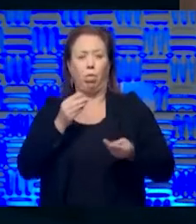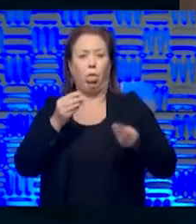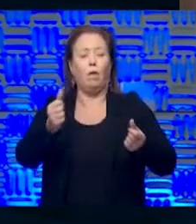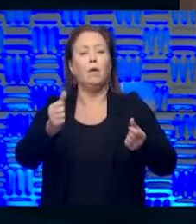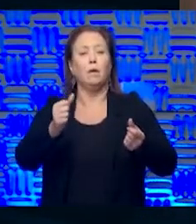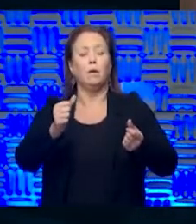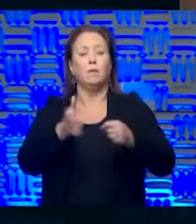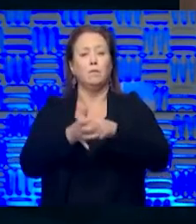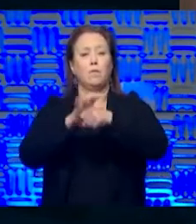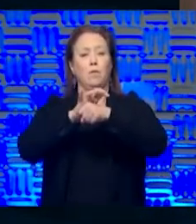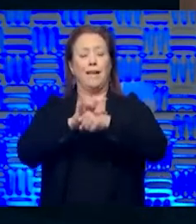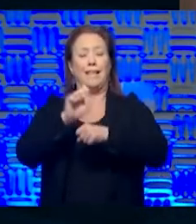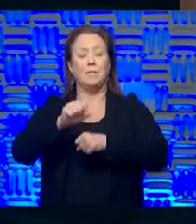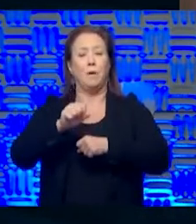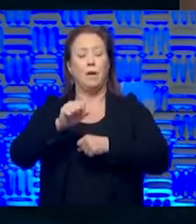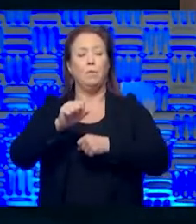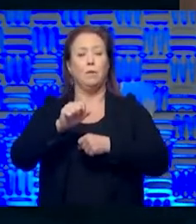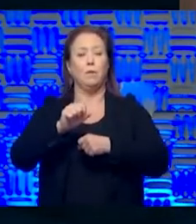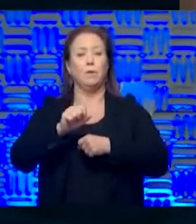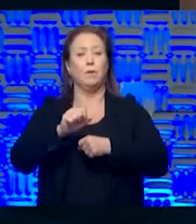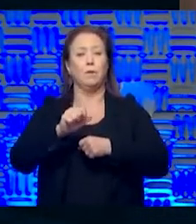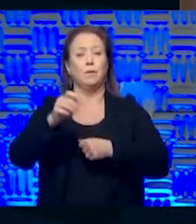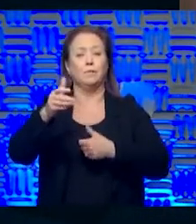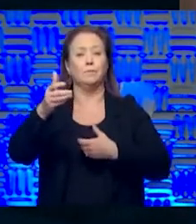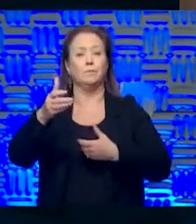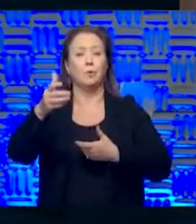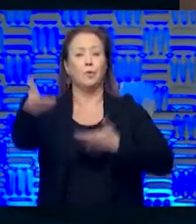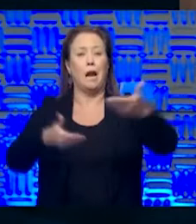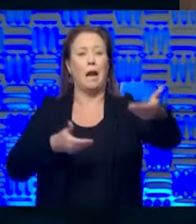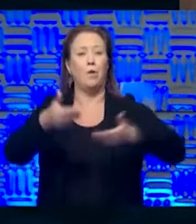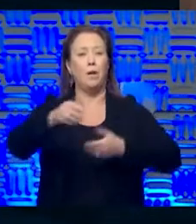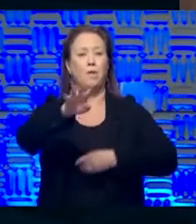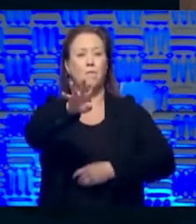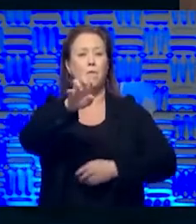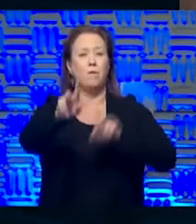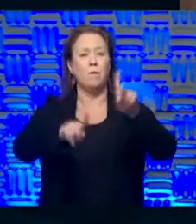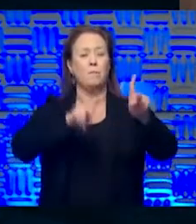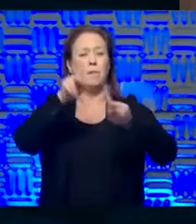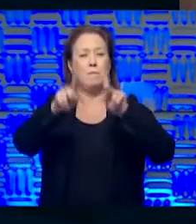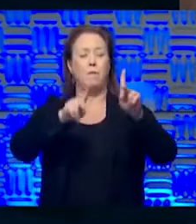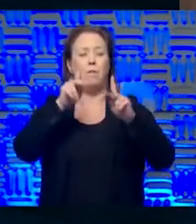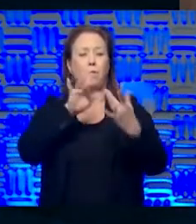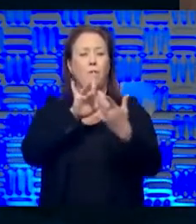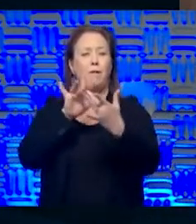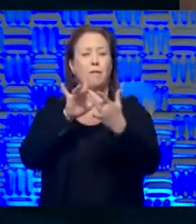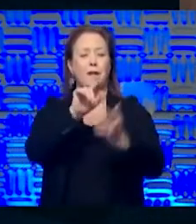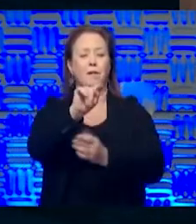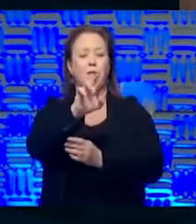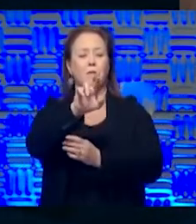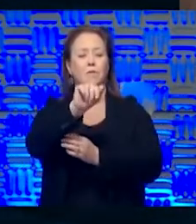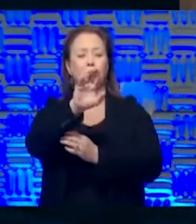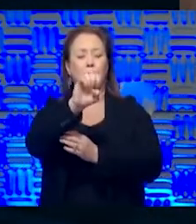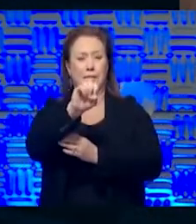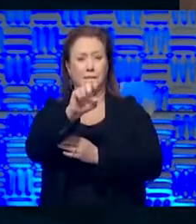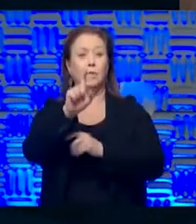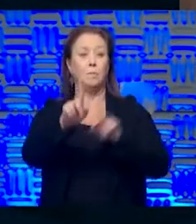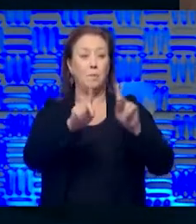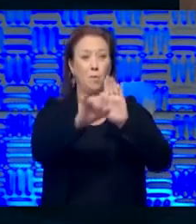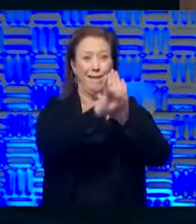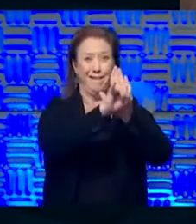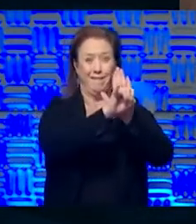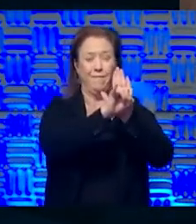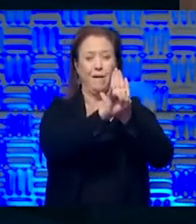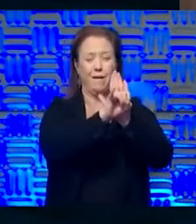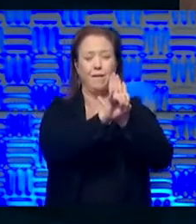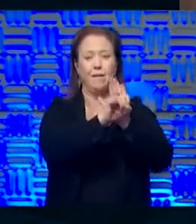we're bringing on 400 additional people to do contact tracing for earlier quarantine and isolation of those people that we find through enhanced